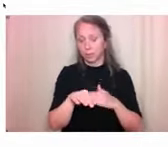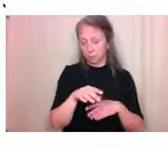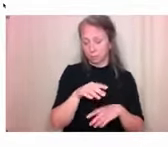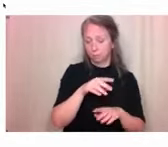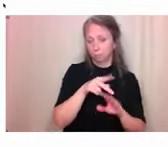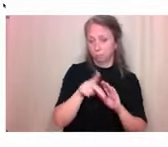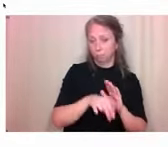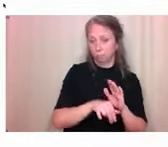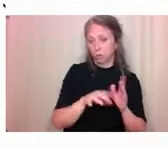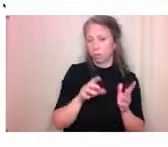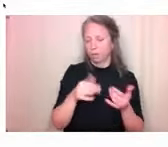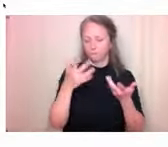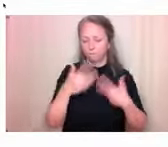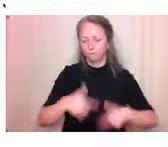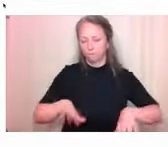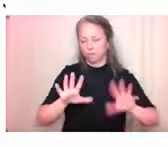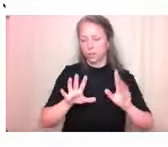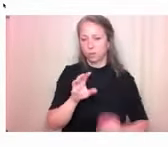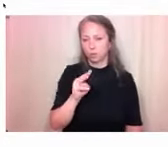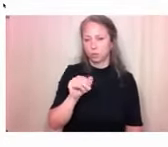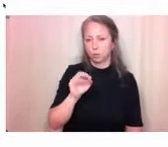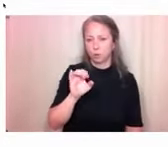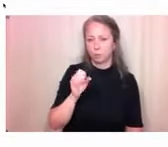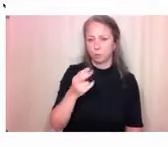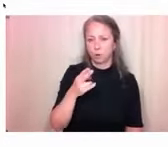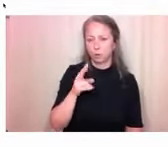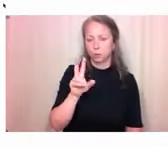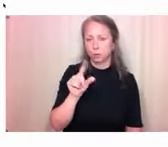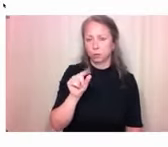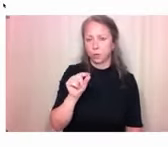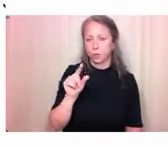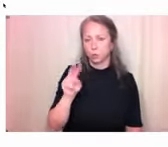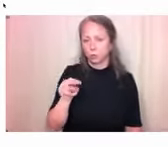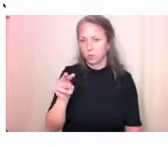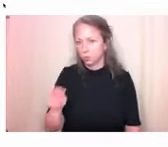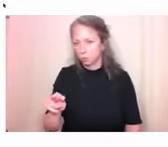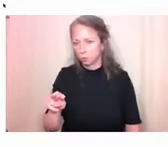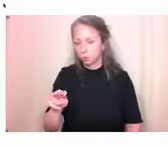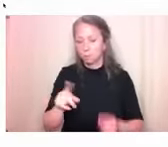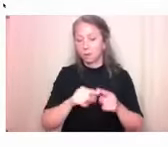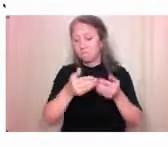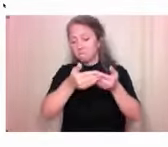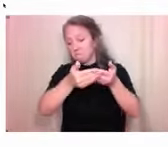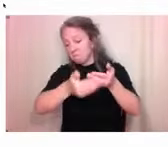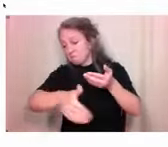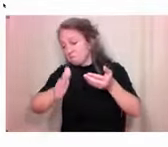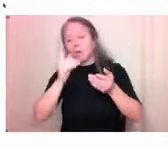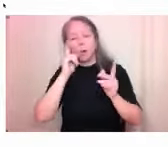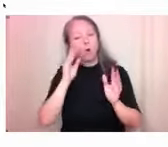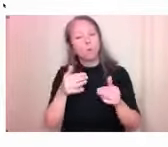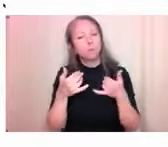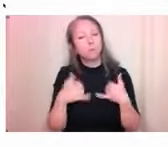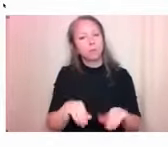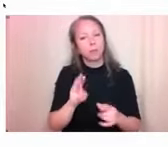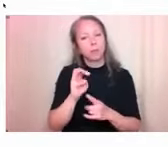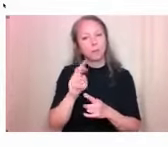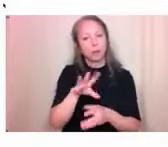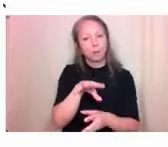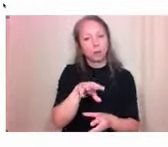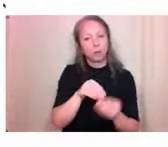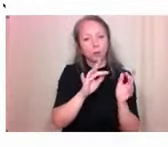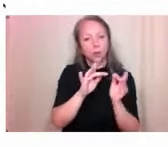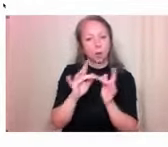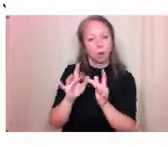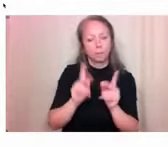but we plan to keep Candid Access as the web map up and operating beyond that point because we want to see this stay as a useful